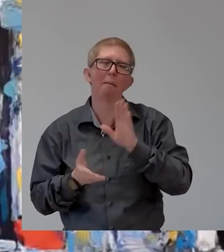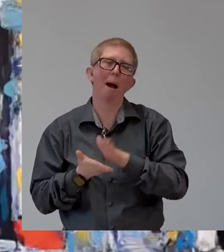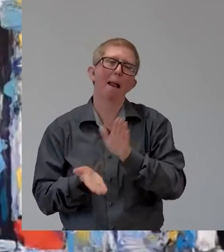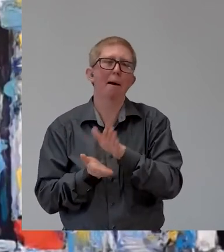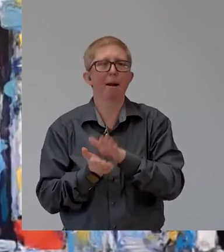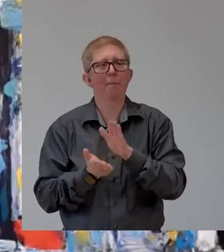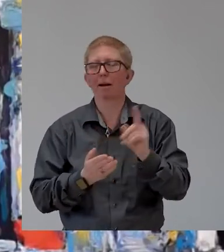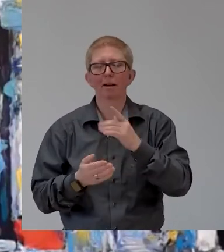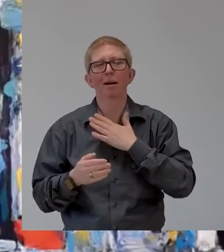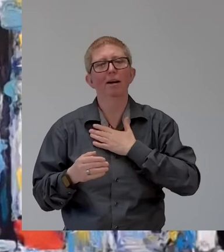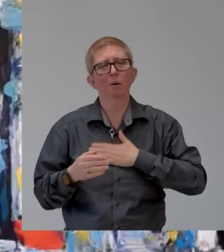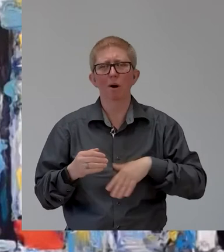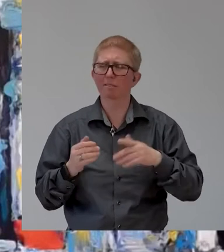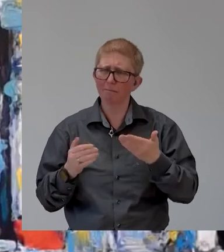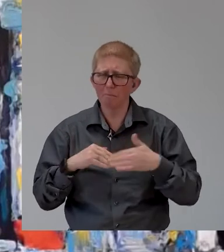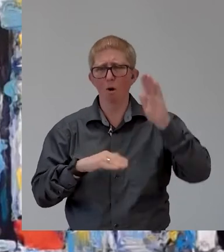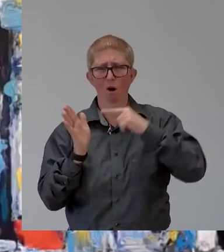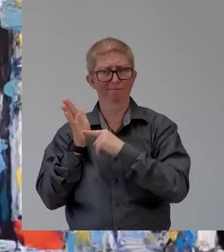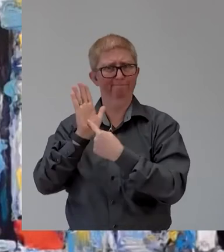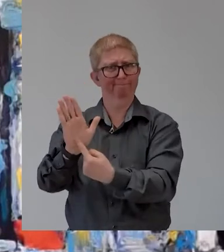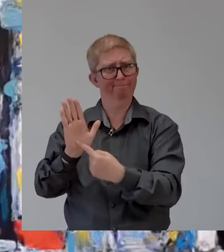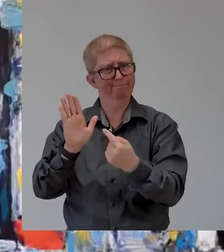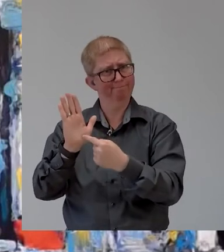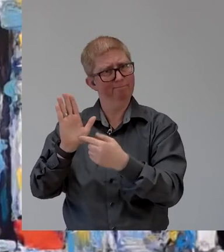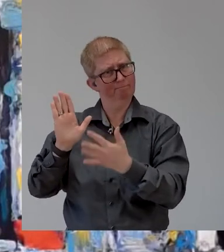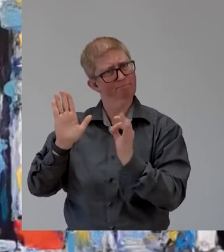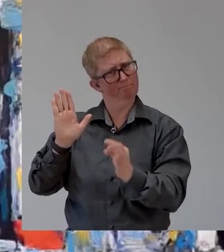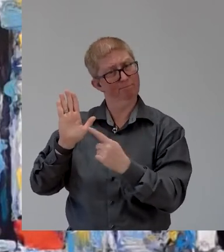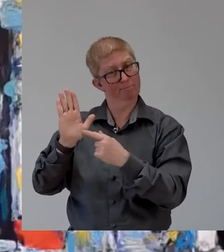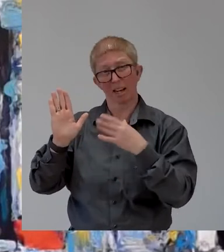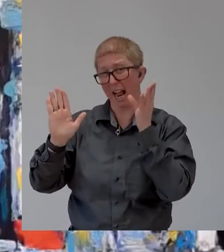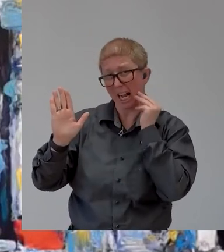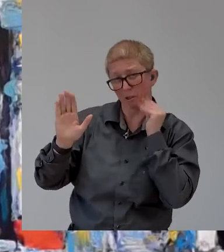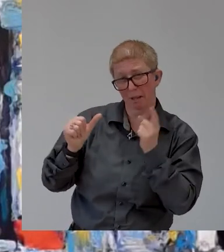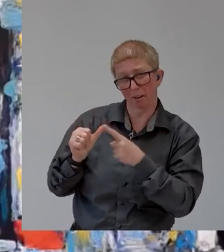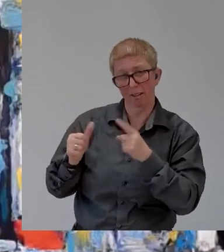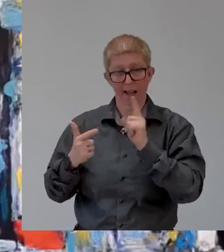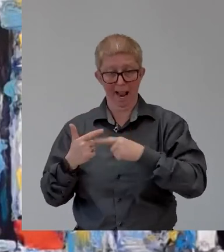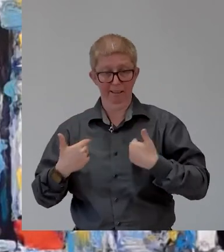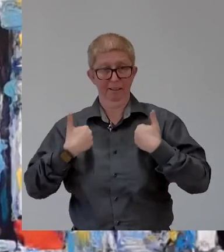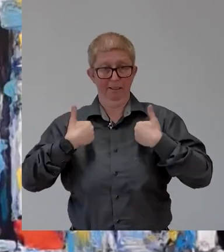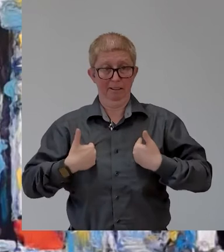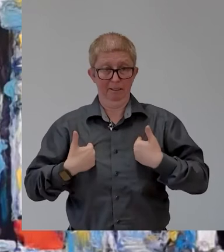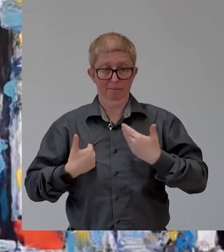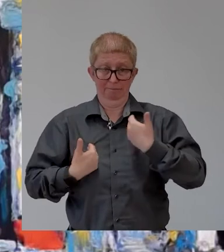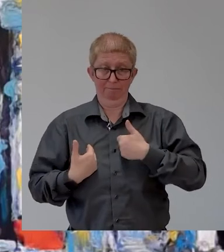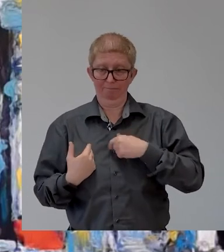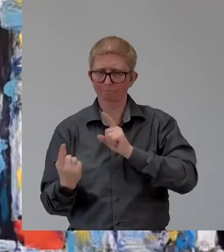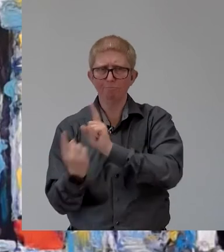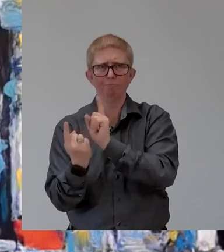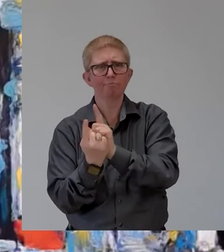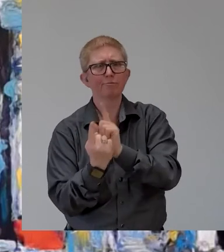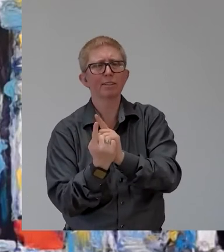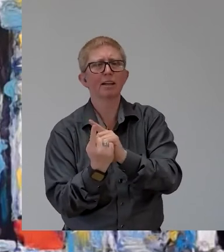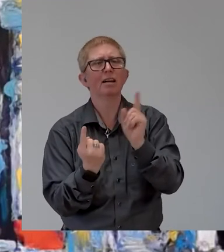experience and to get to know the people behind the disability i don't know if everybody here knows but uh israel